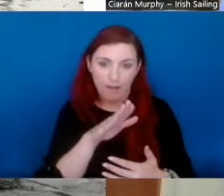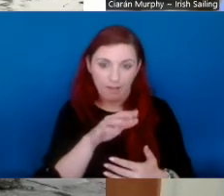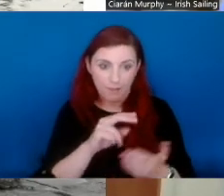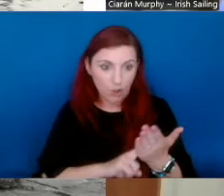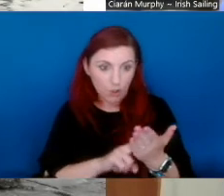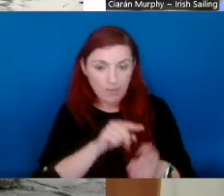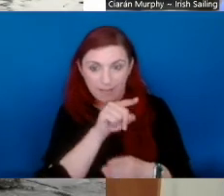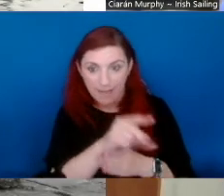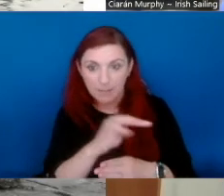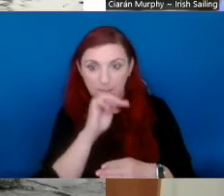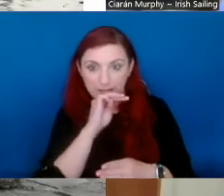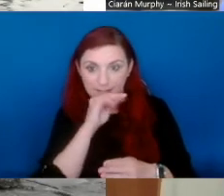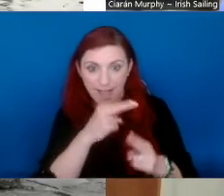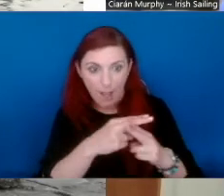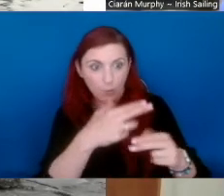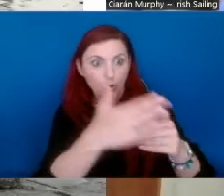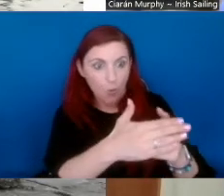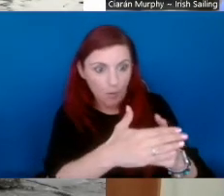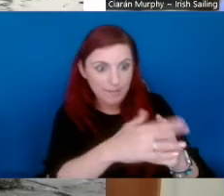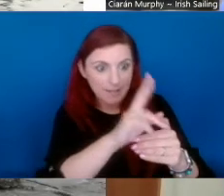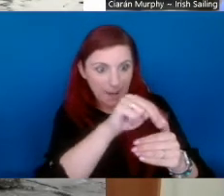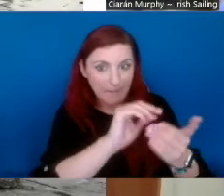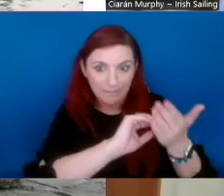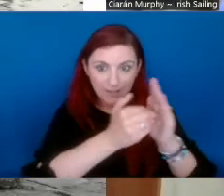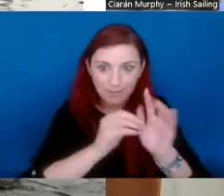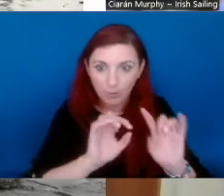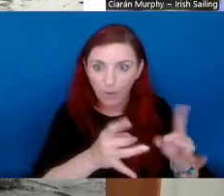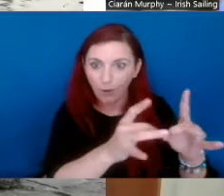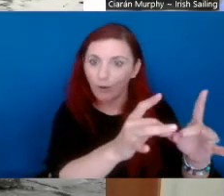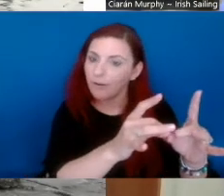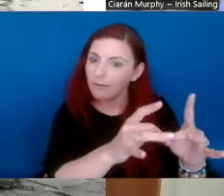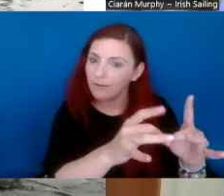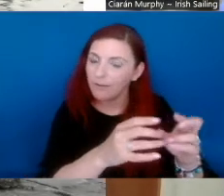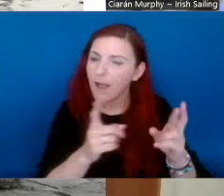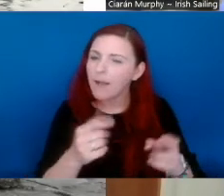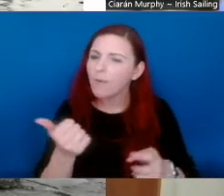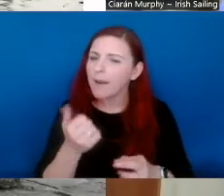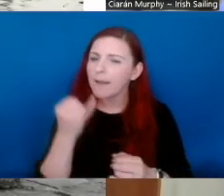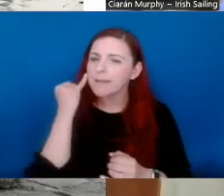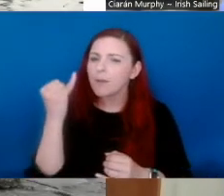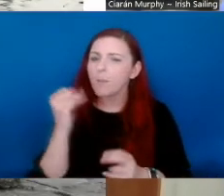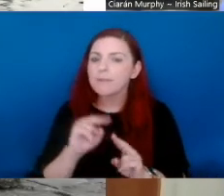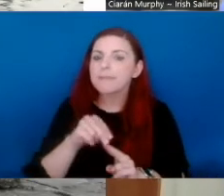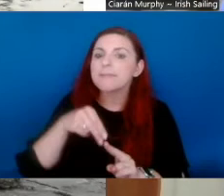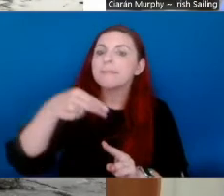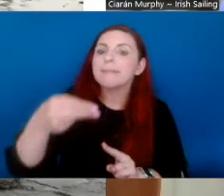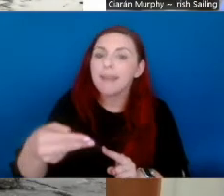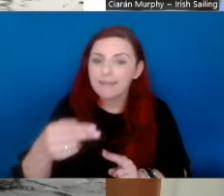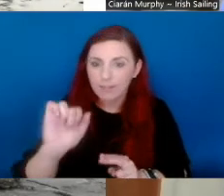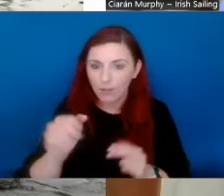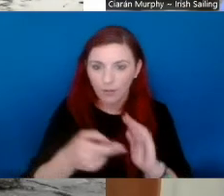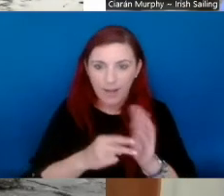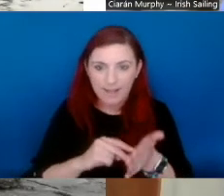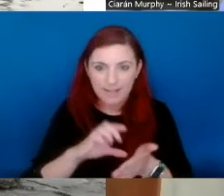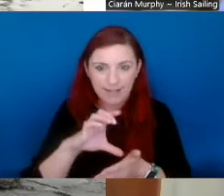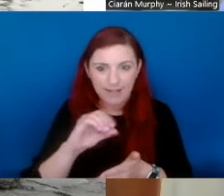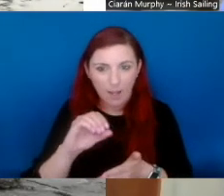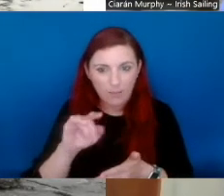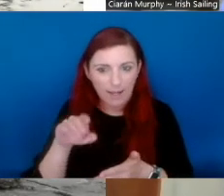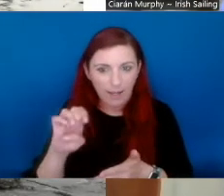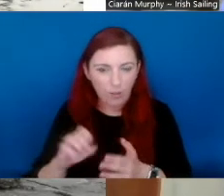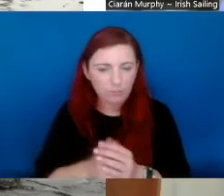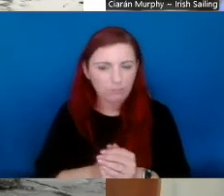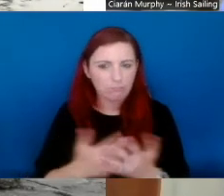to prepare people for engagement in the outdoors. And in the case of the trails, to make the outdoors a better